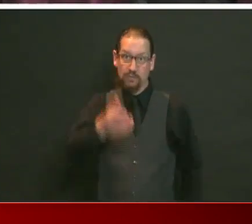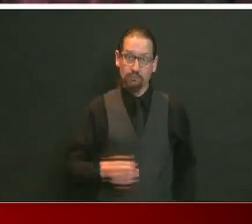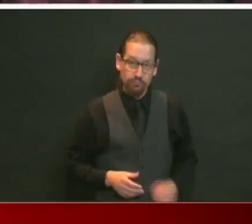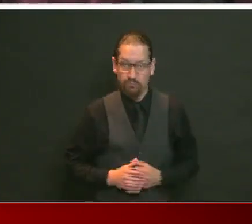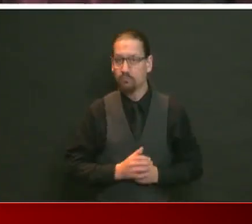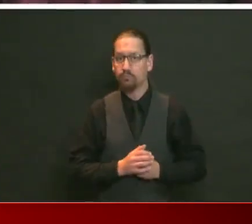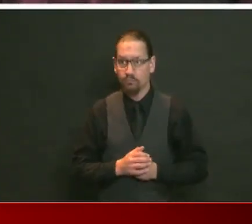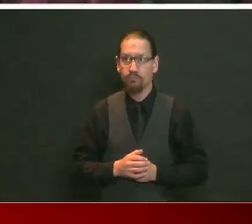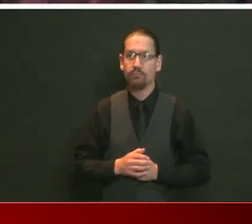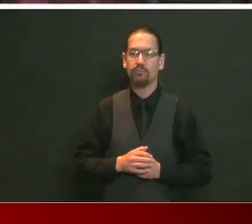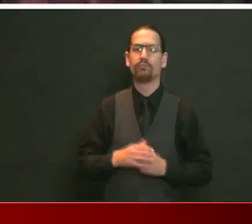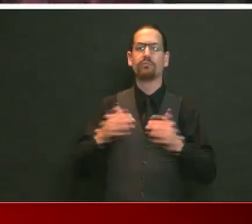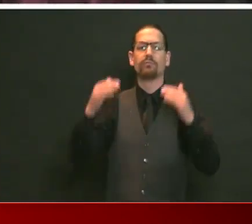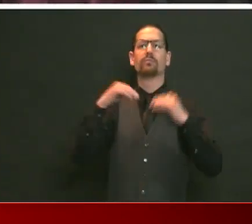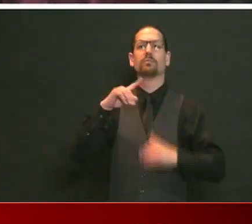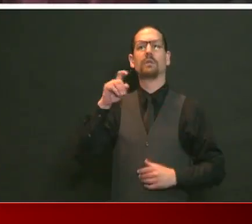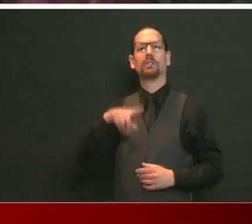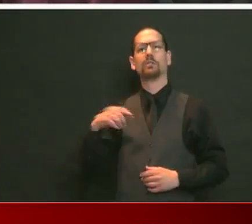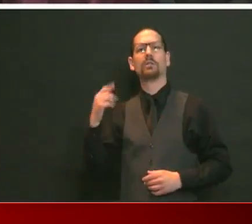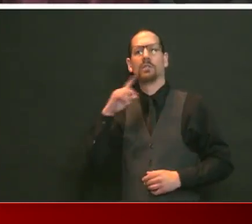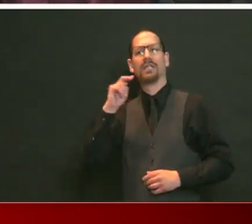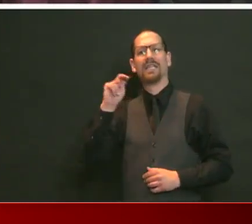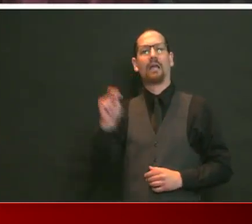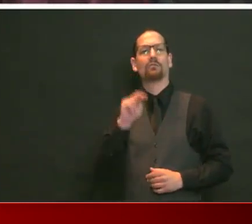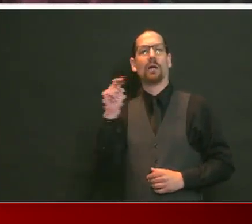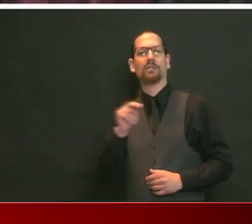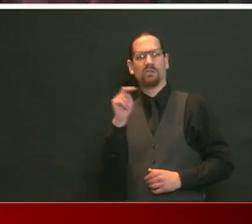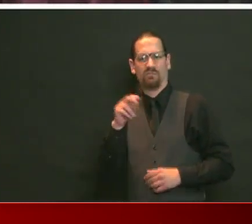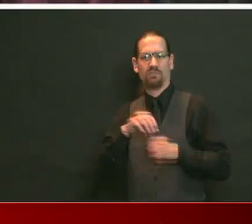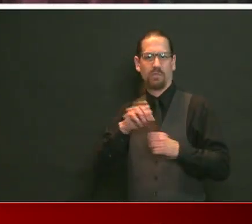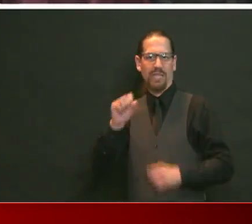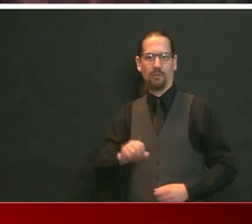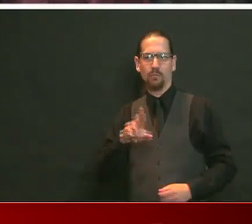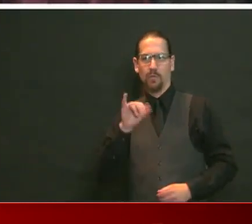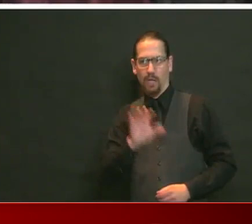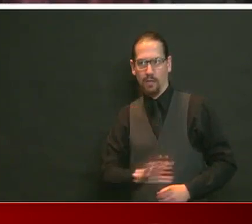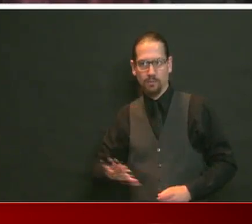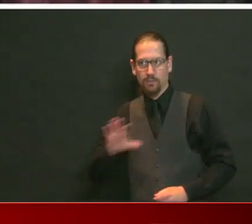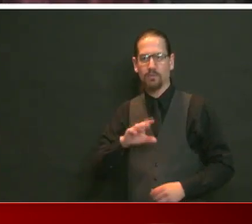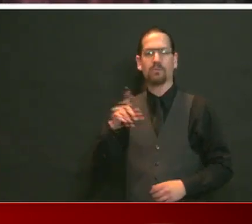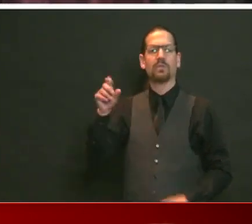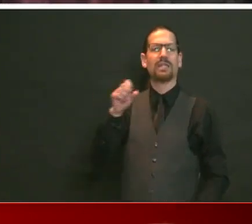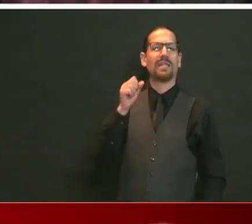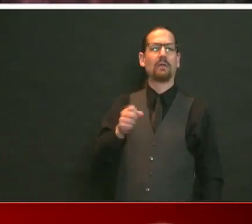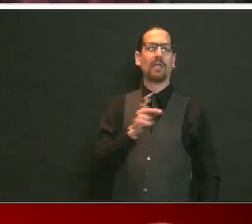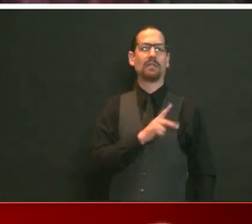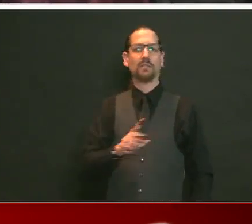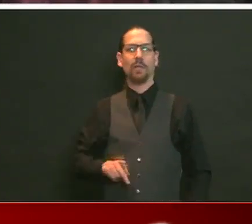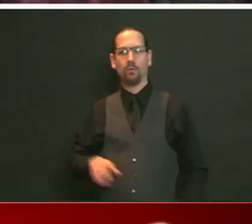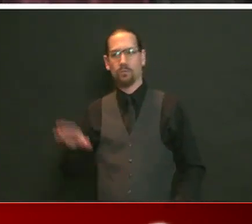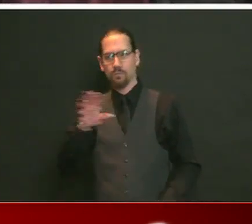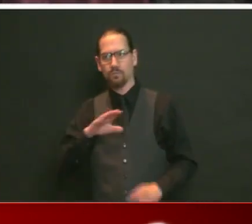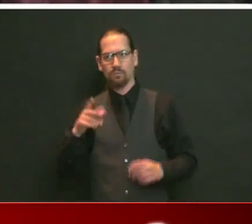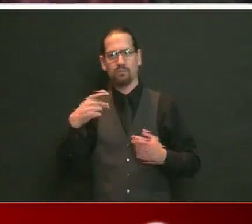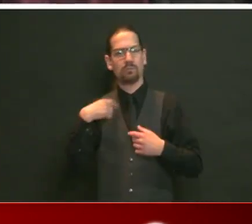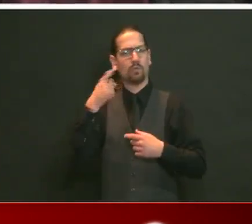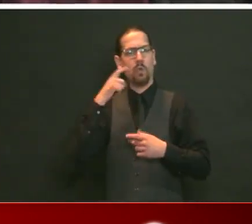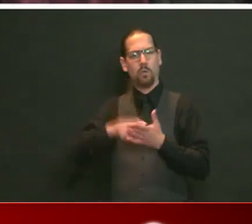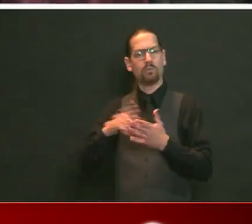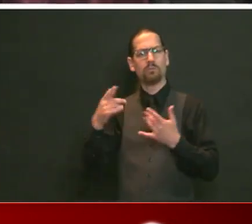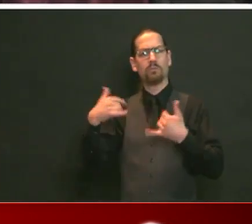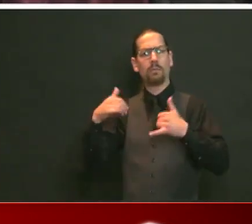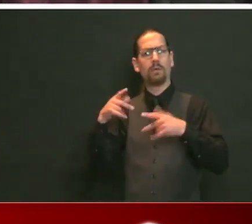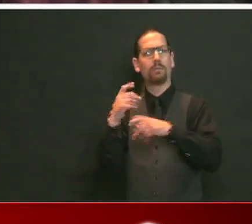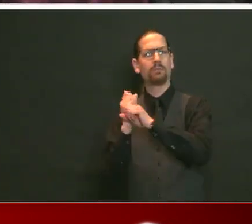North Kingstown at Rome Point. I saw softball teams in uniform having games. Where? In Warwick. know,